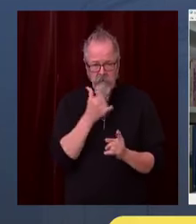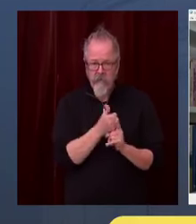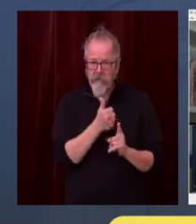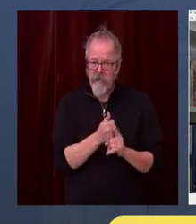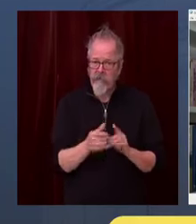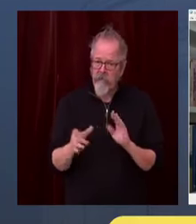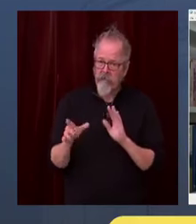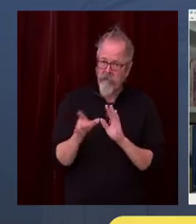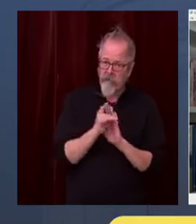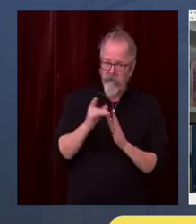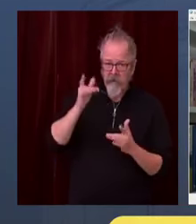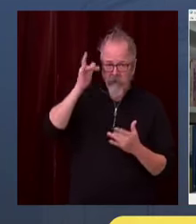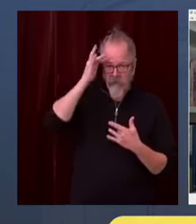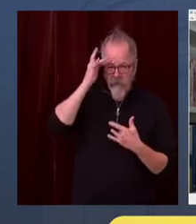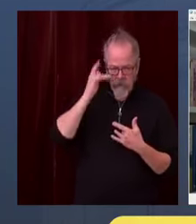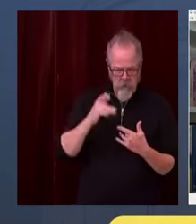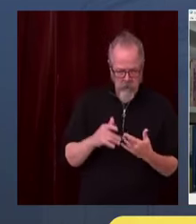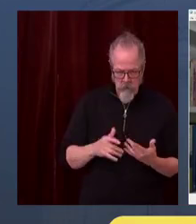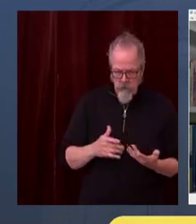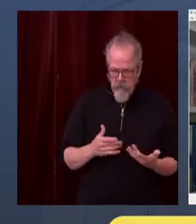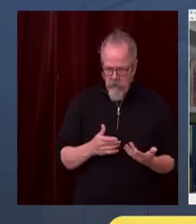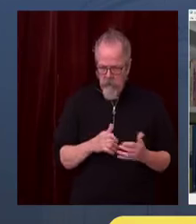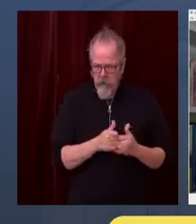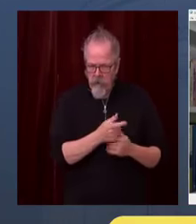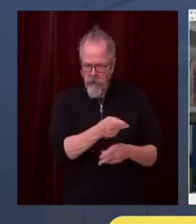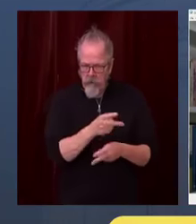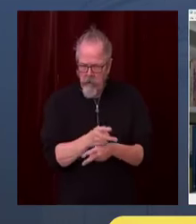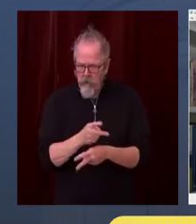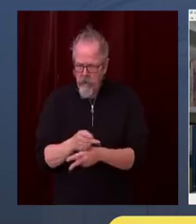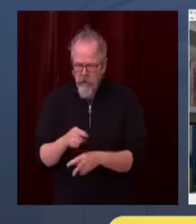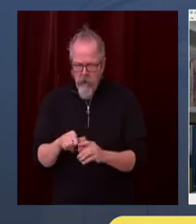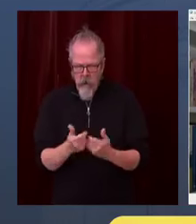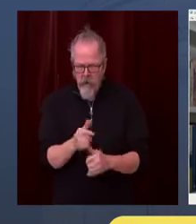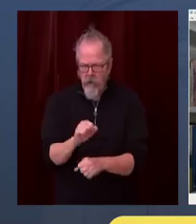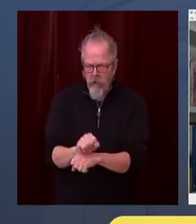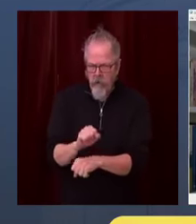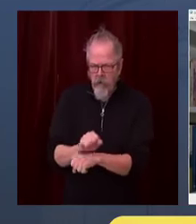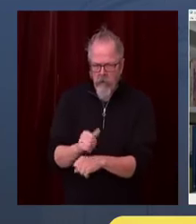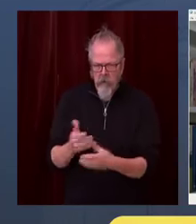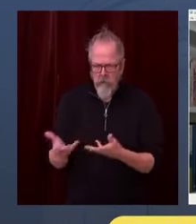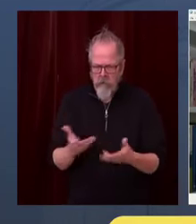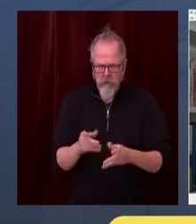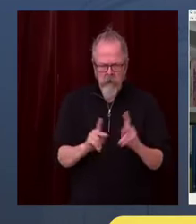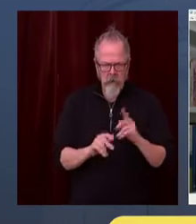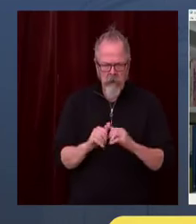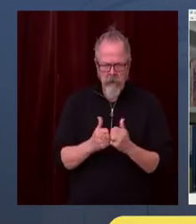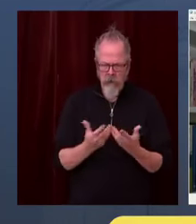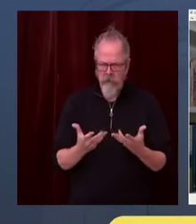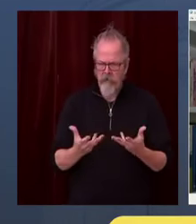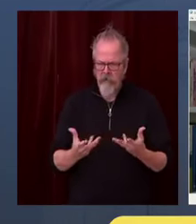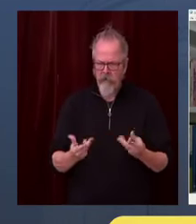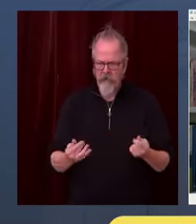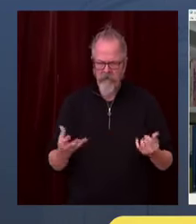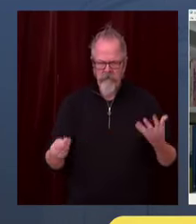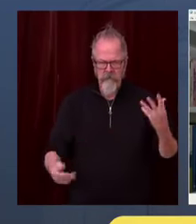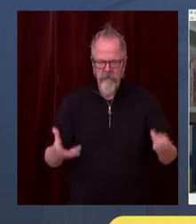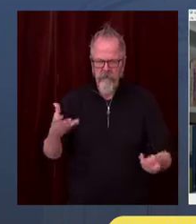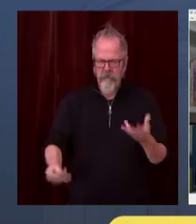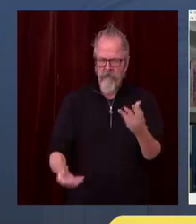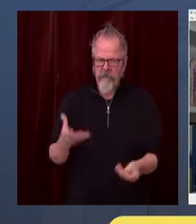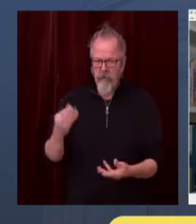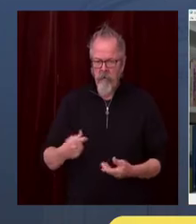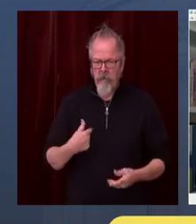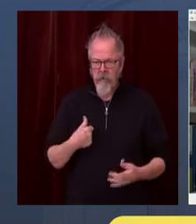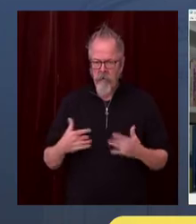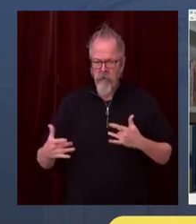impactful words this morning. Every generation has faced sacrifices. This